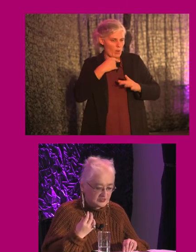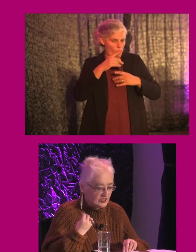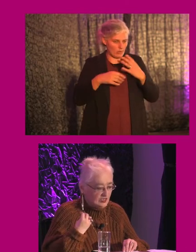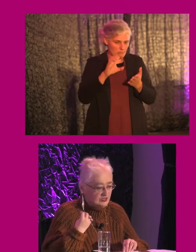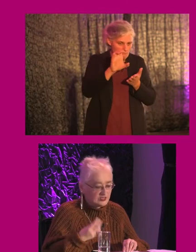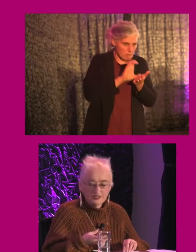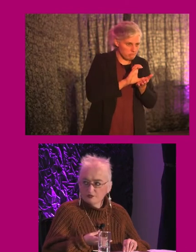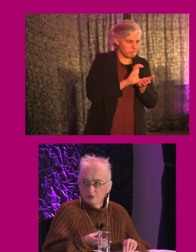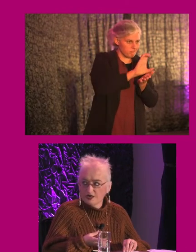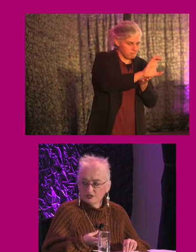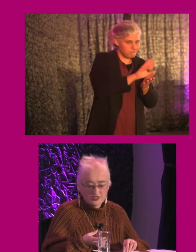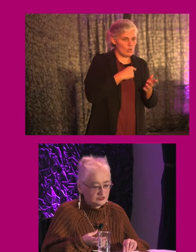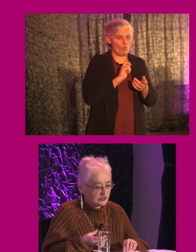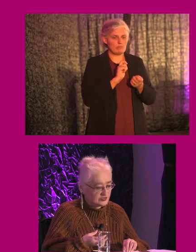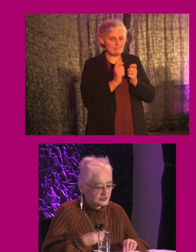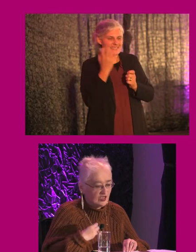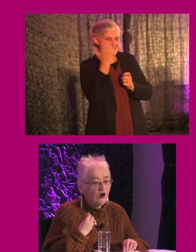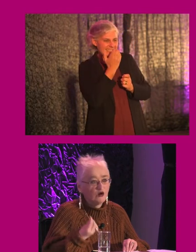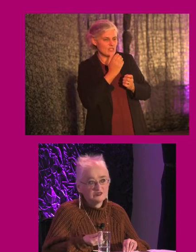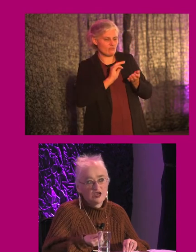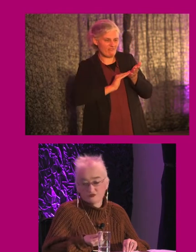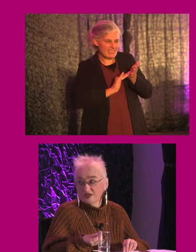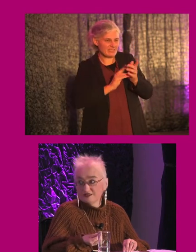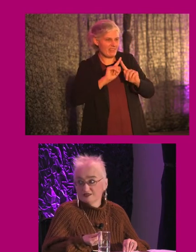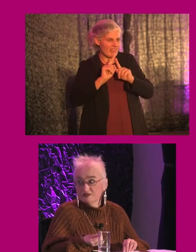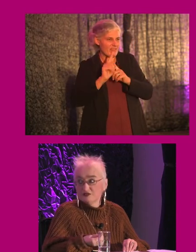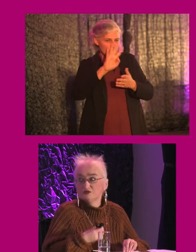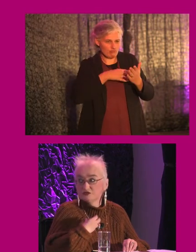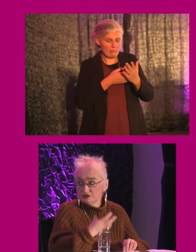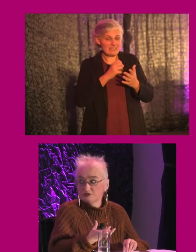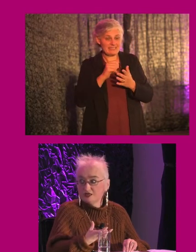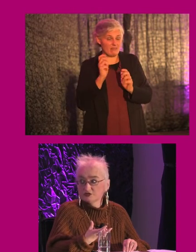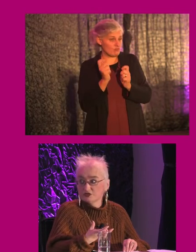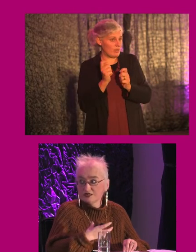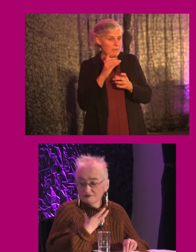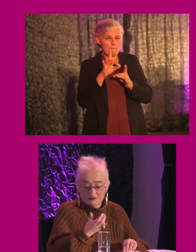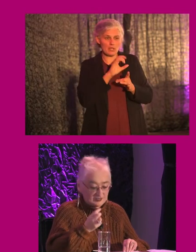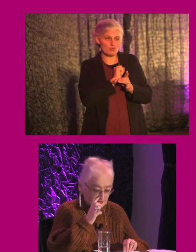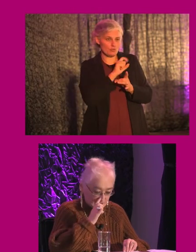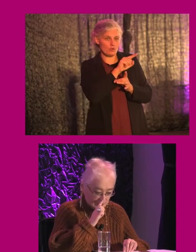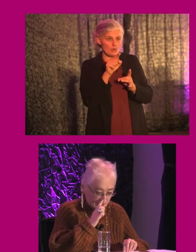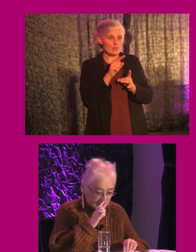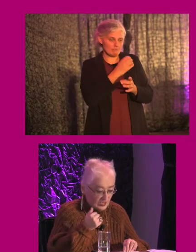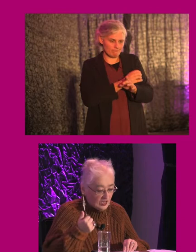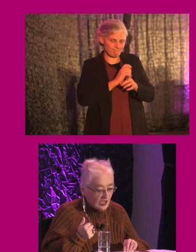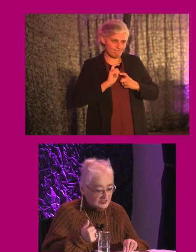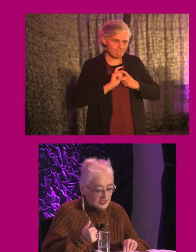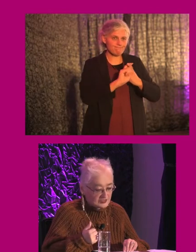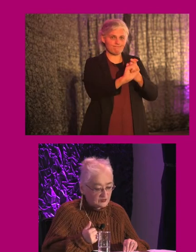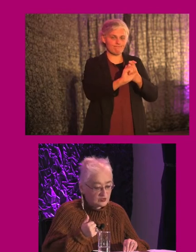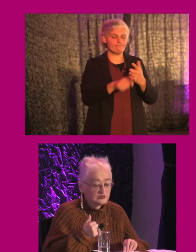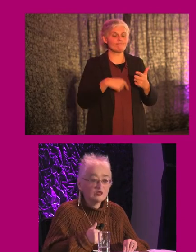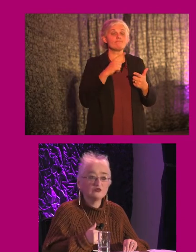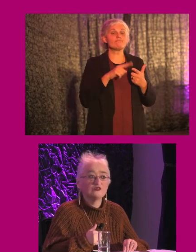budgets, cleaning and repair schedules, or staff training, to make sure that this continues. And